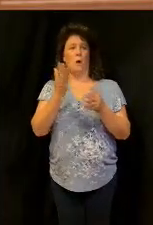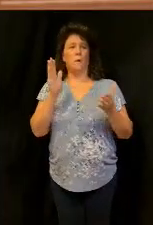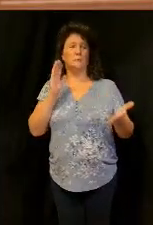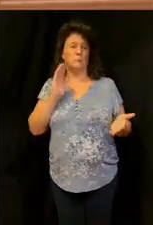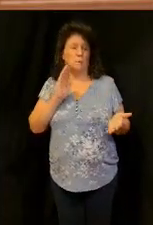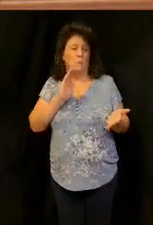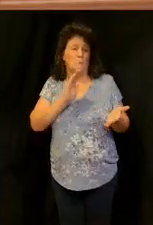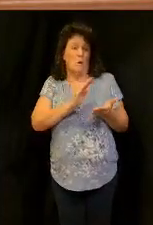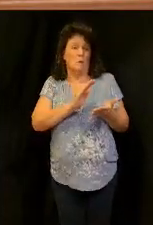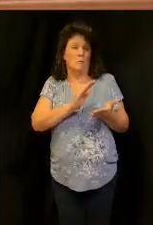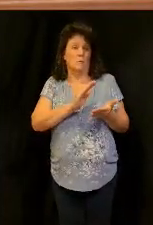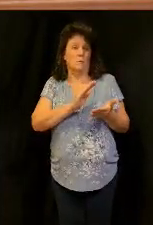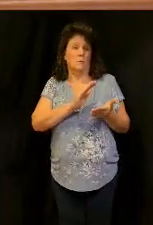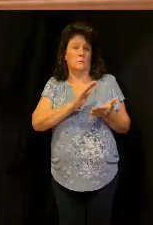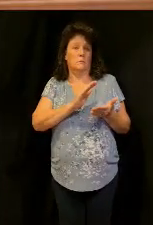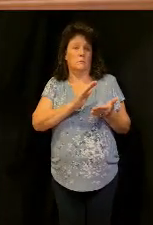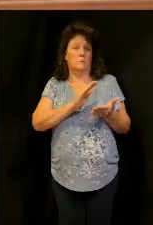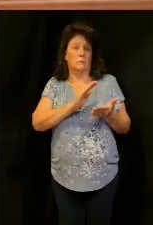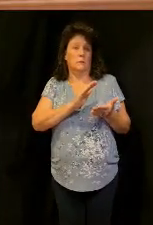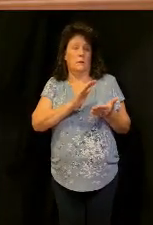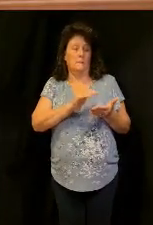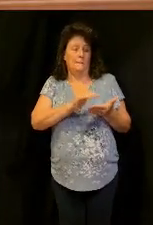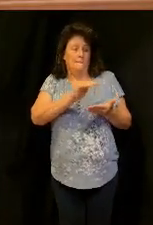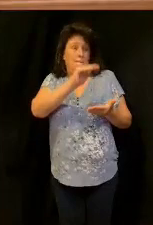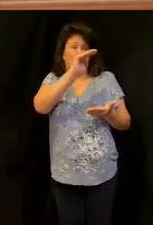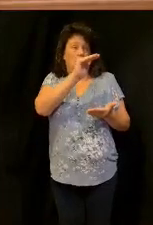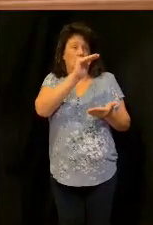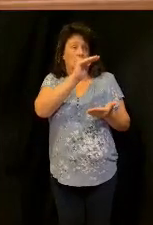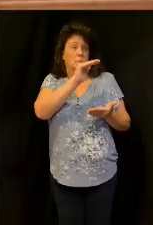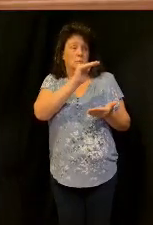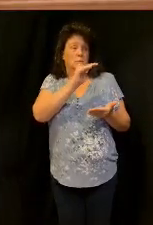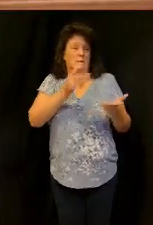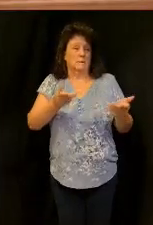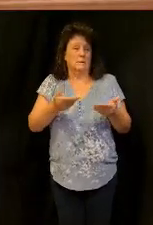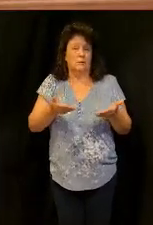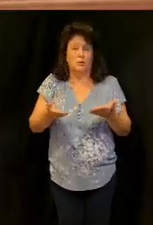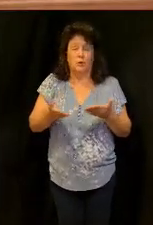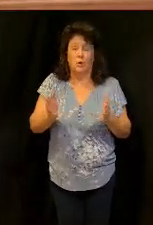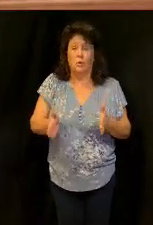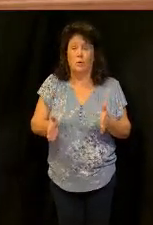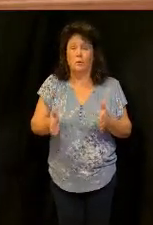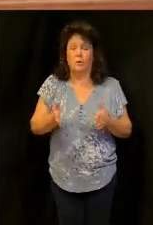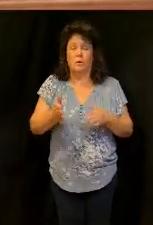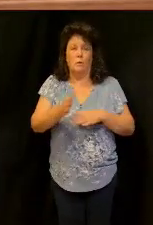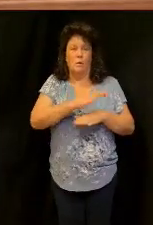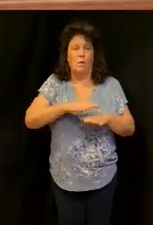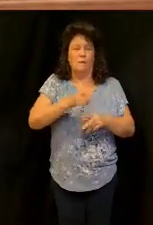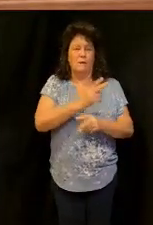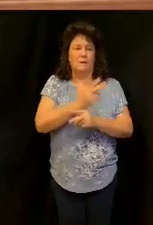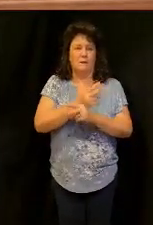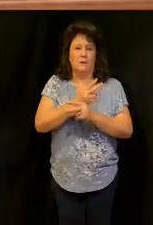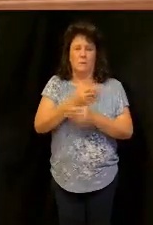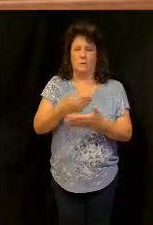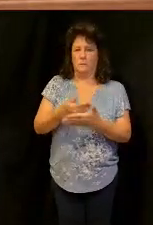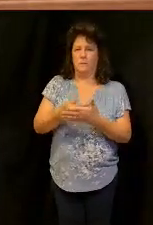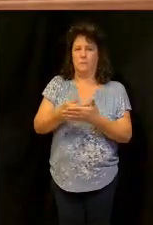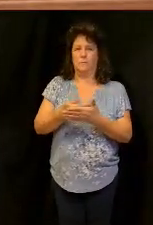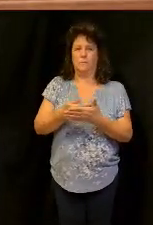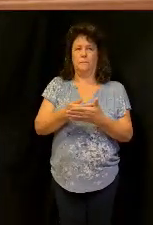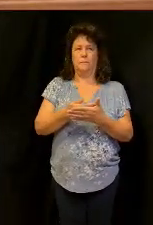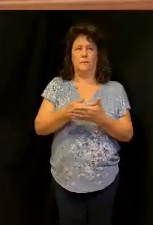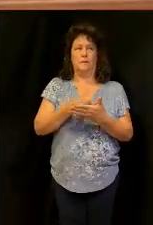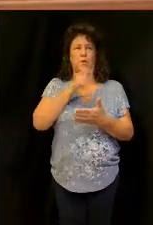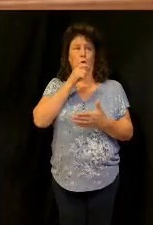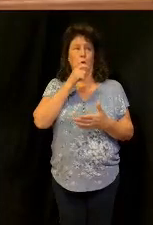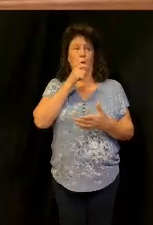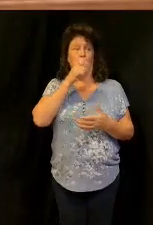least now he's talking right above us about a steward and stewarding over the master's finances and his possessions being a steward he goes and he listen he